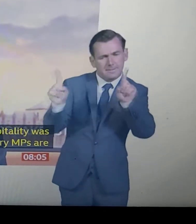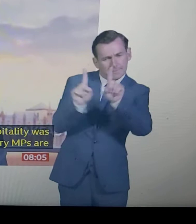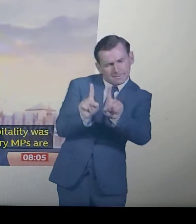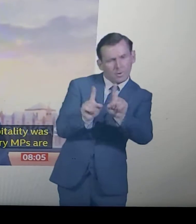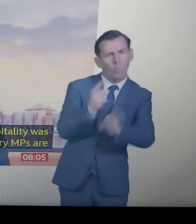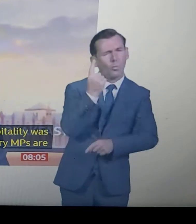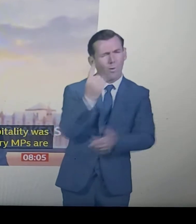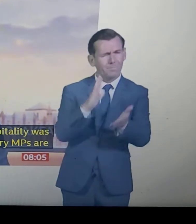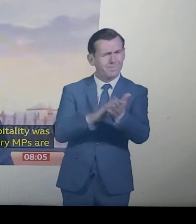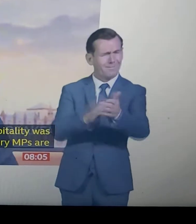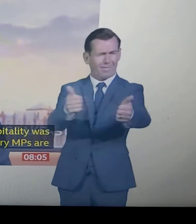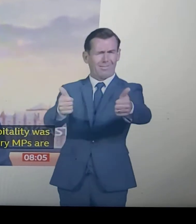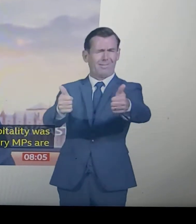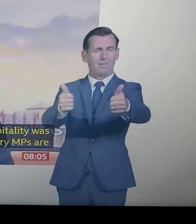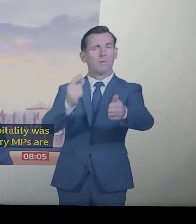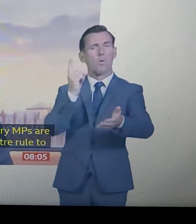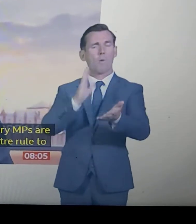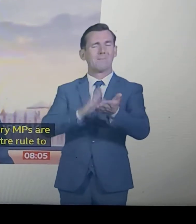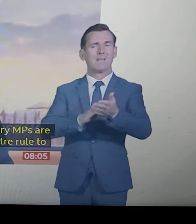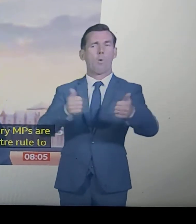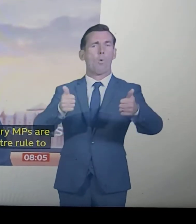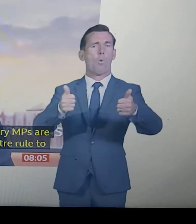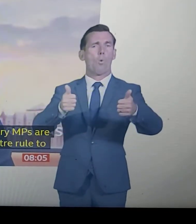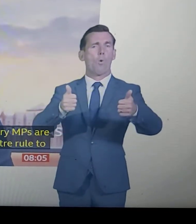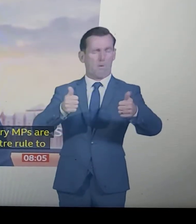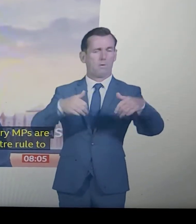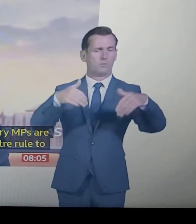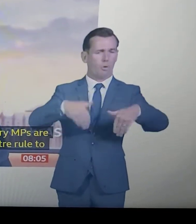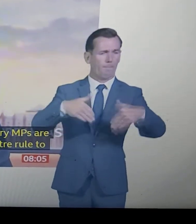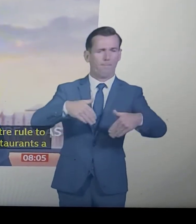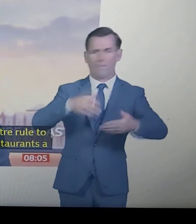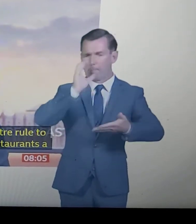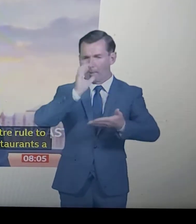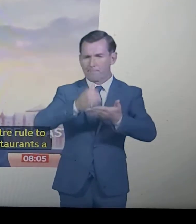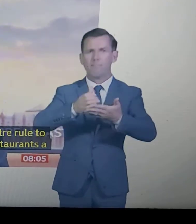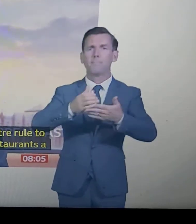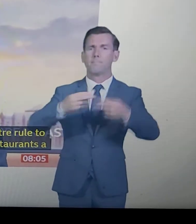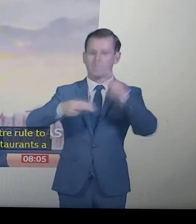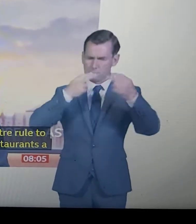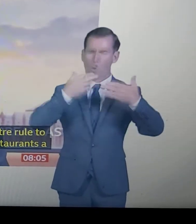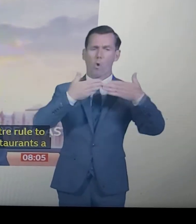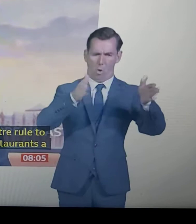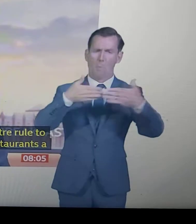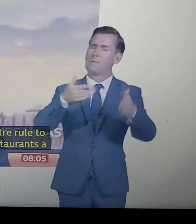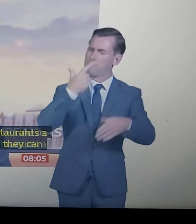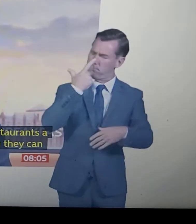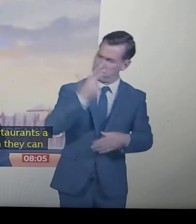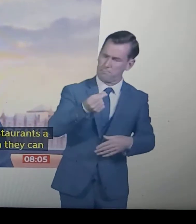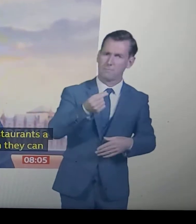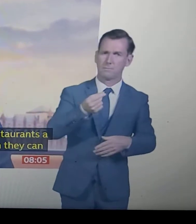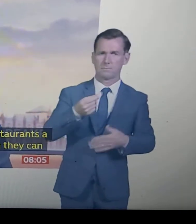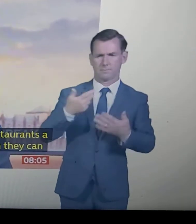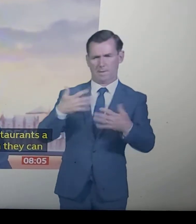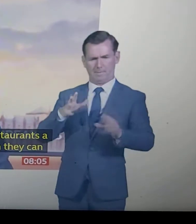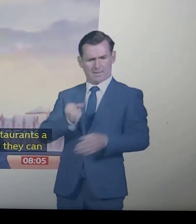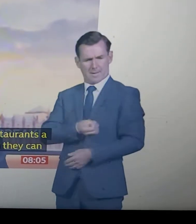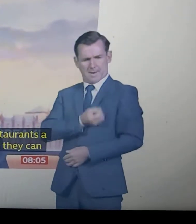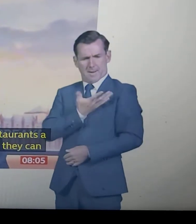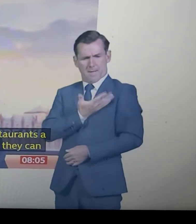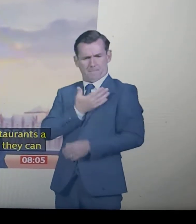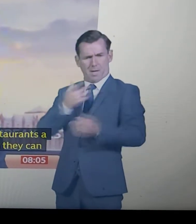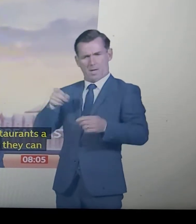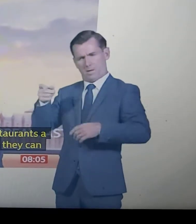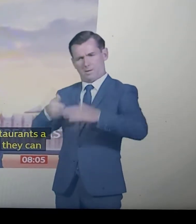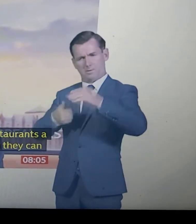to recover when they can eventually open. Likewise, had the Shadow Chancellor from Labour, Ali's Dodds on breakfast, saying that the government now